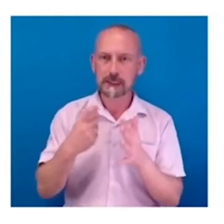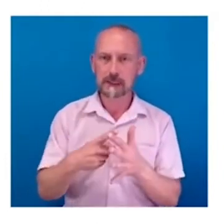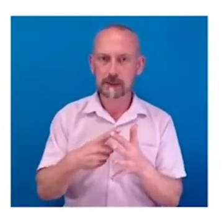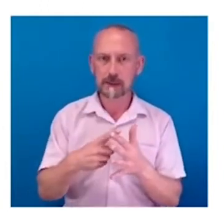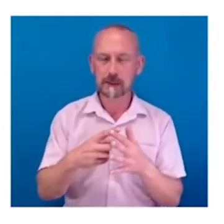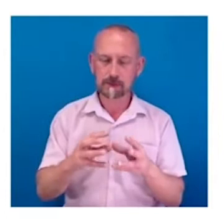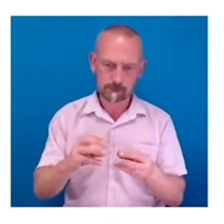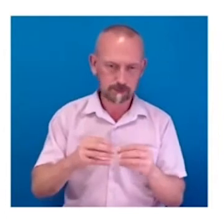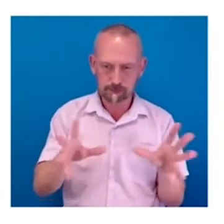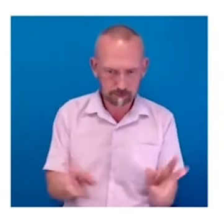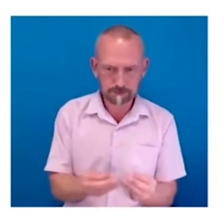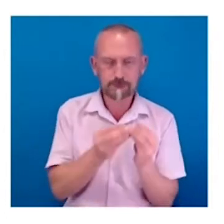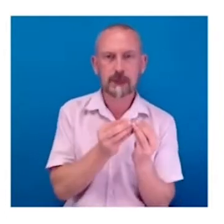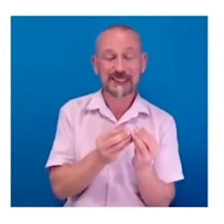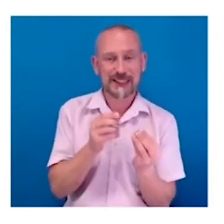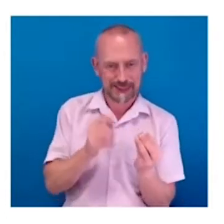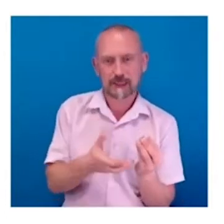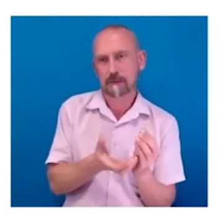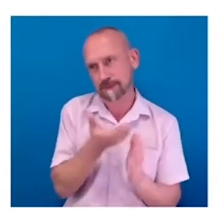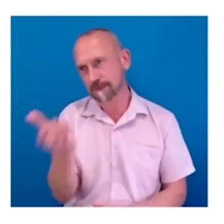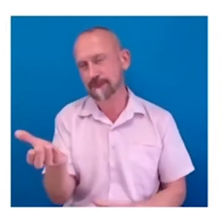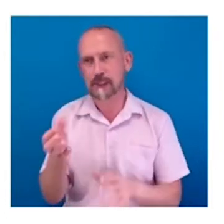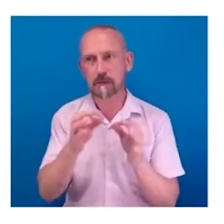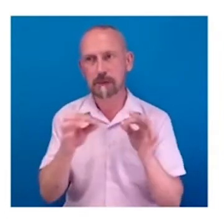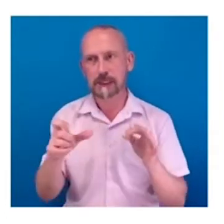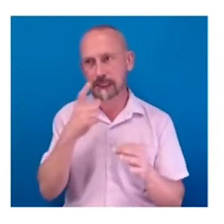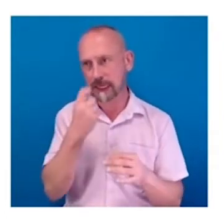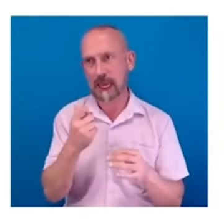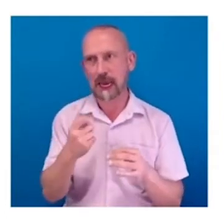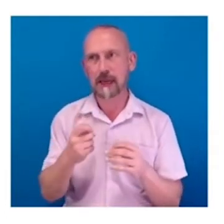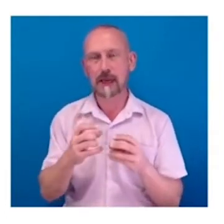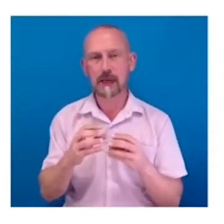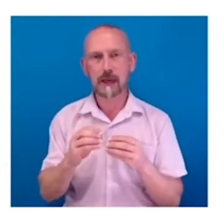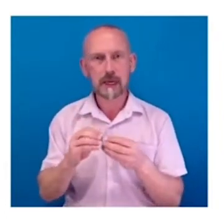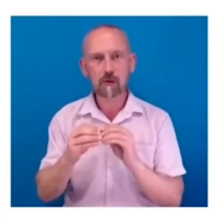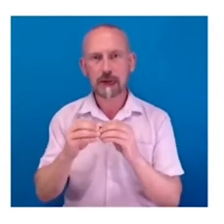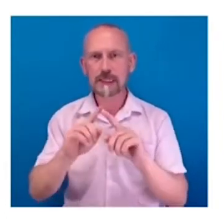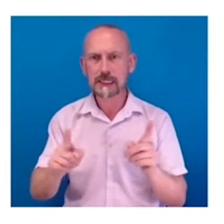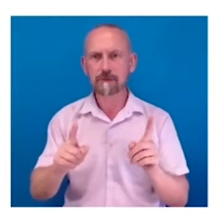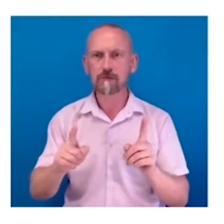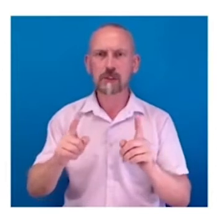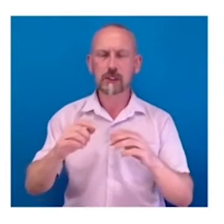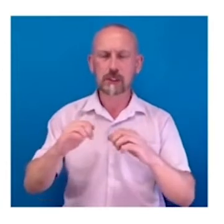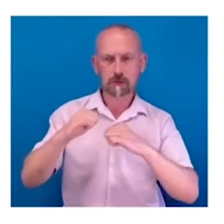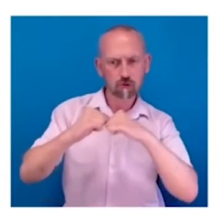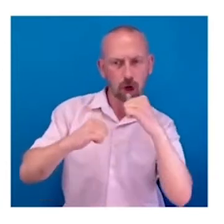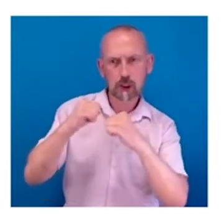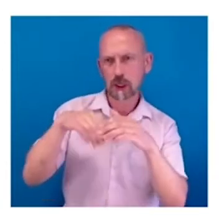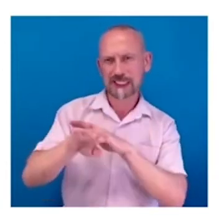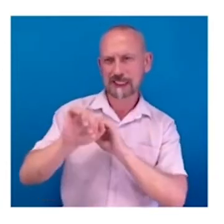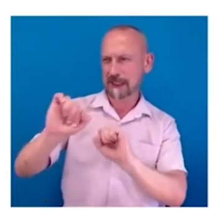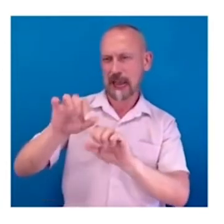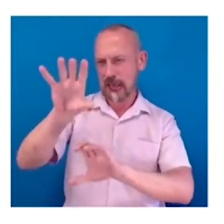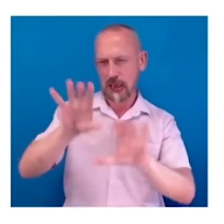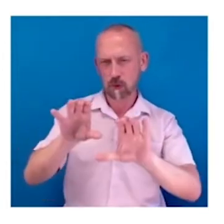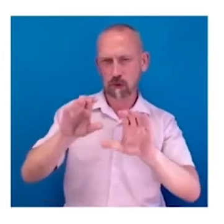to create different hierarchies within the layouts. And to actually, with a very